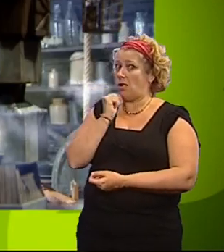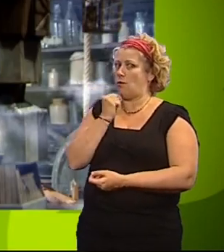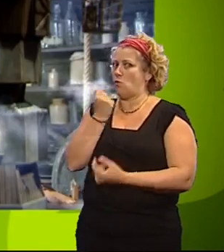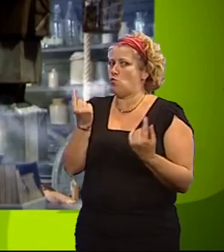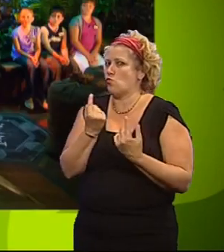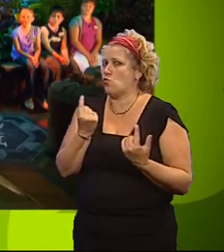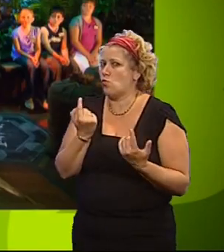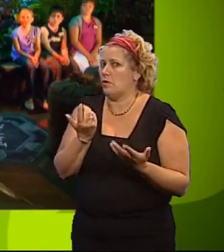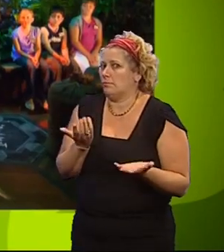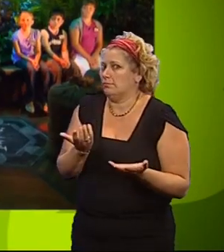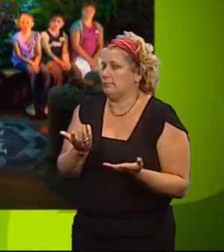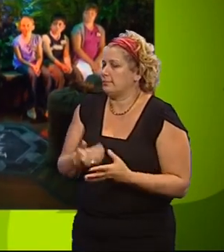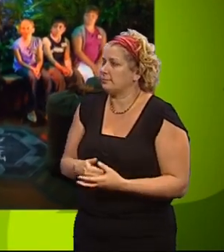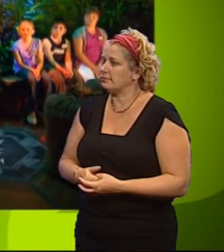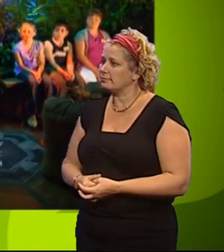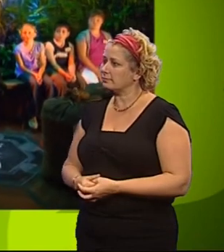is it?